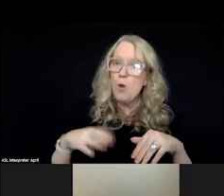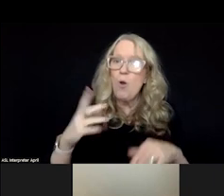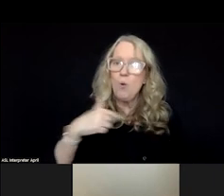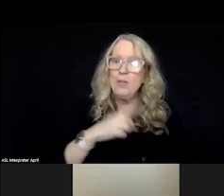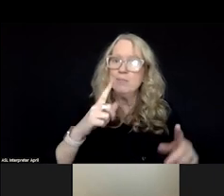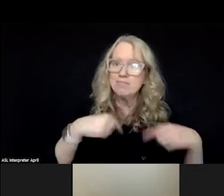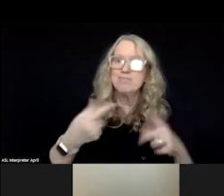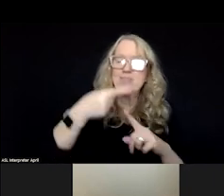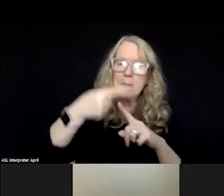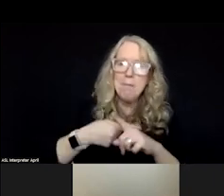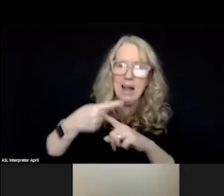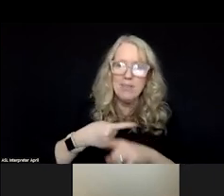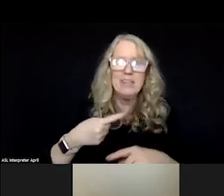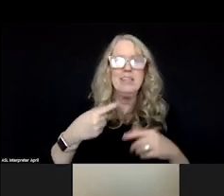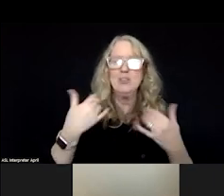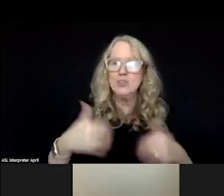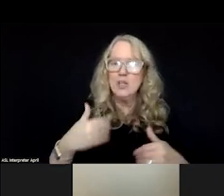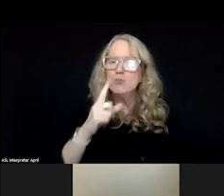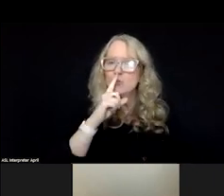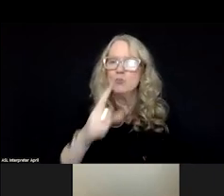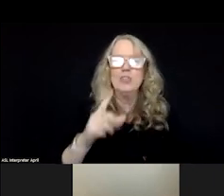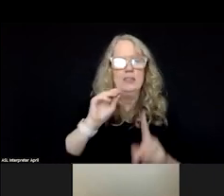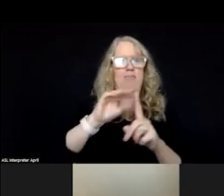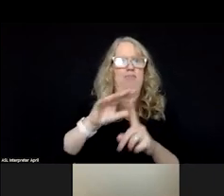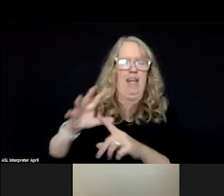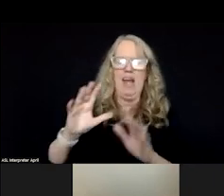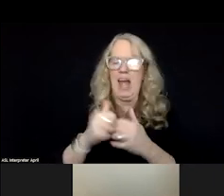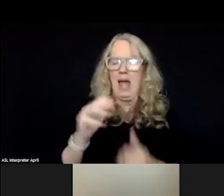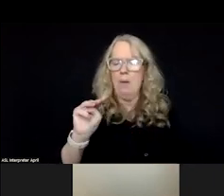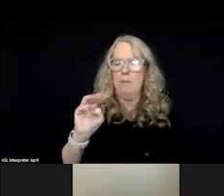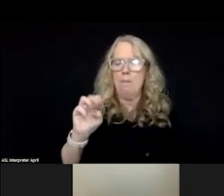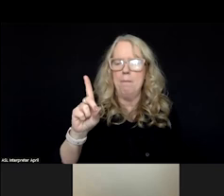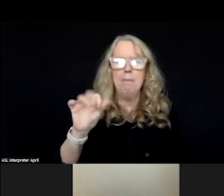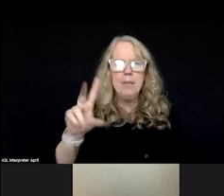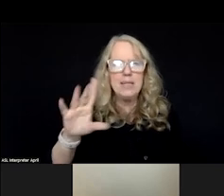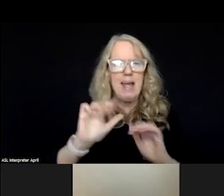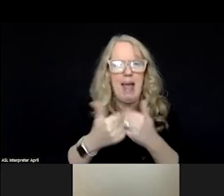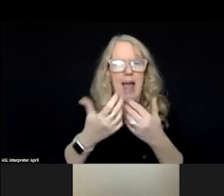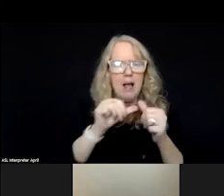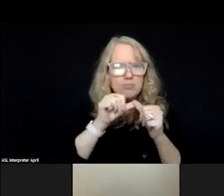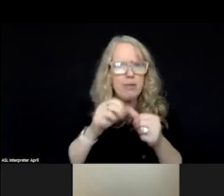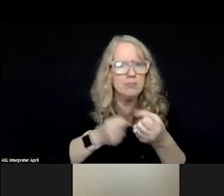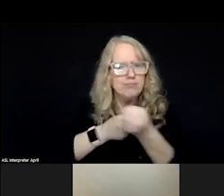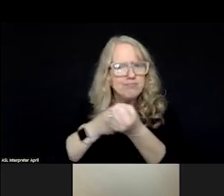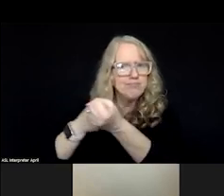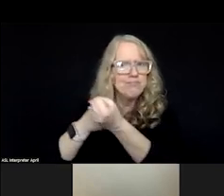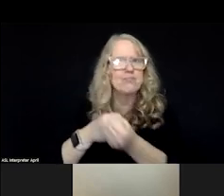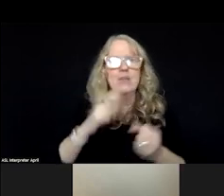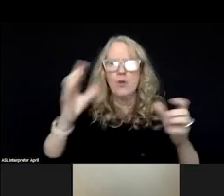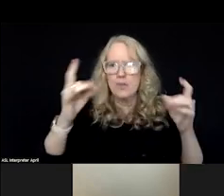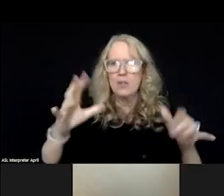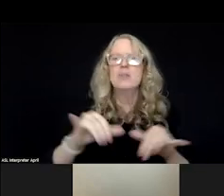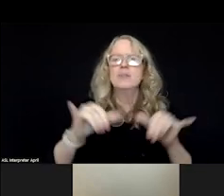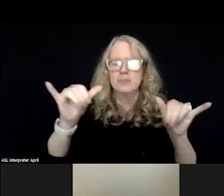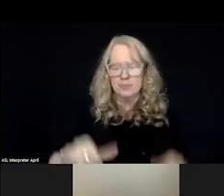monthly really just to highlight how can Medicaid come along and help support the crisis system. And during these